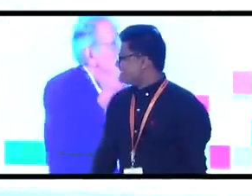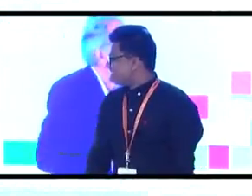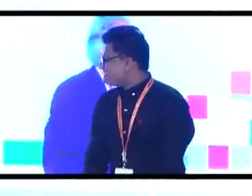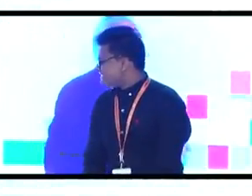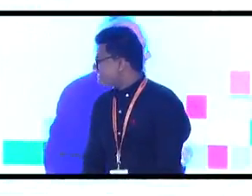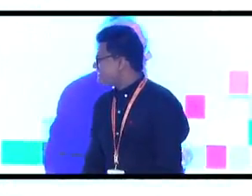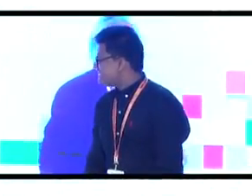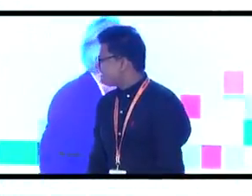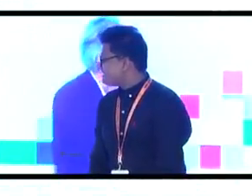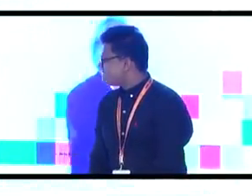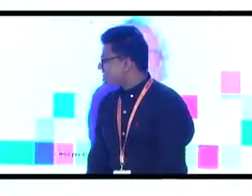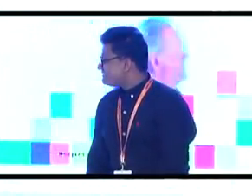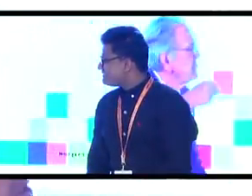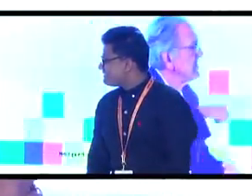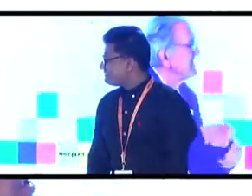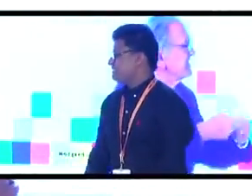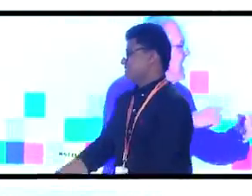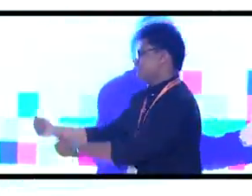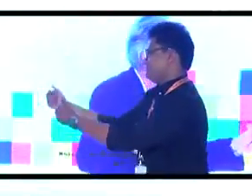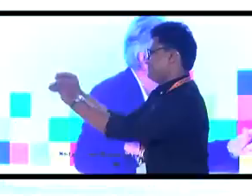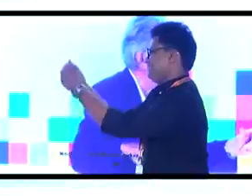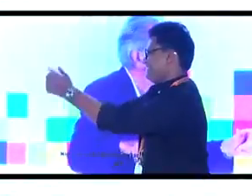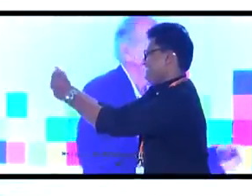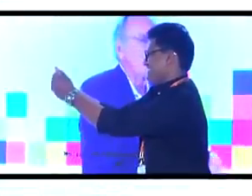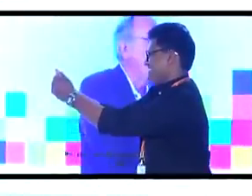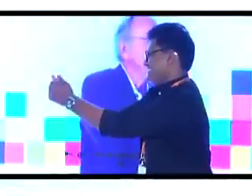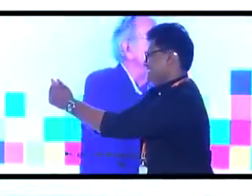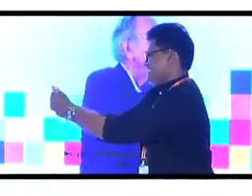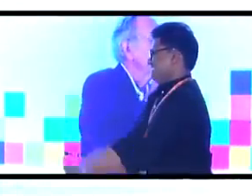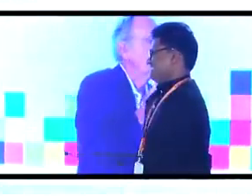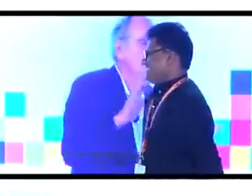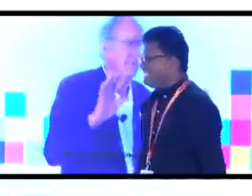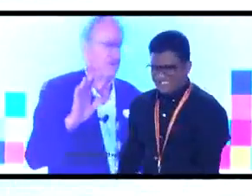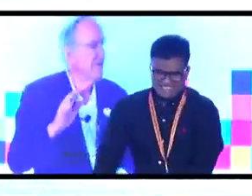maybe I'd give my speech in sign language. No.